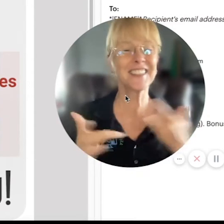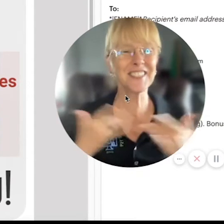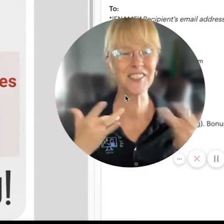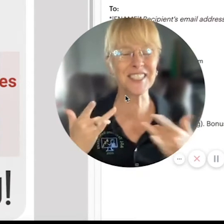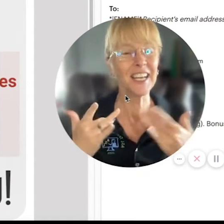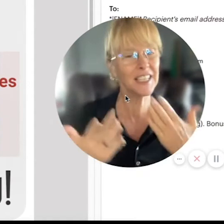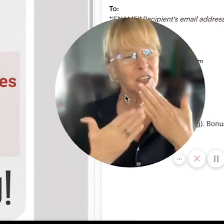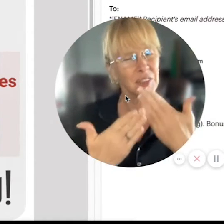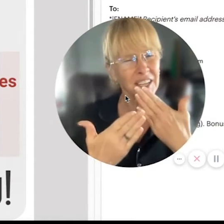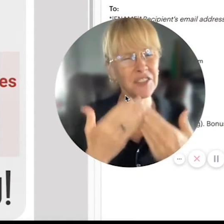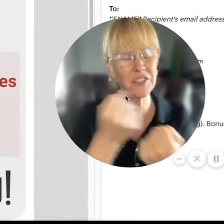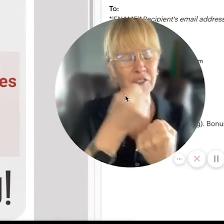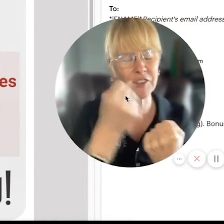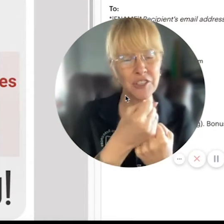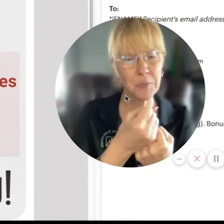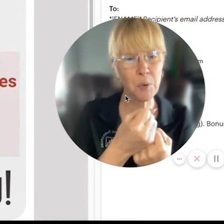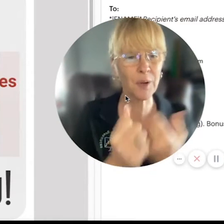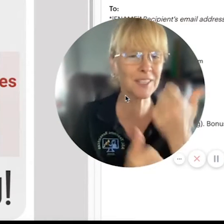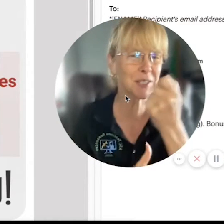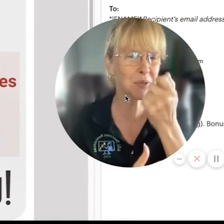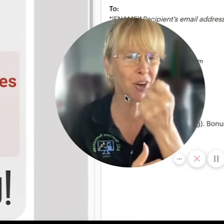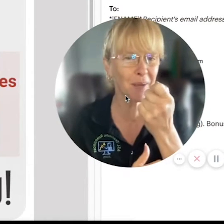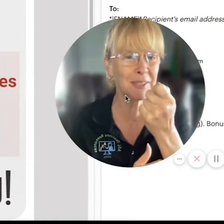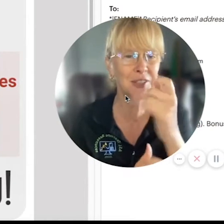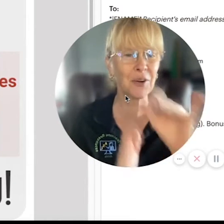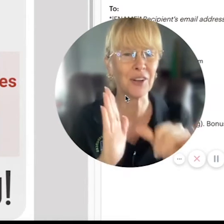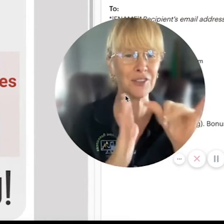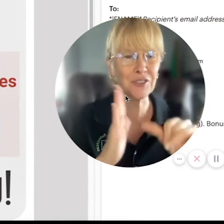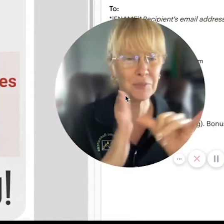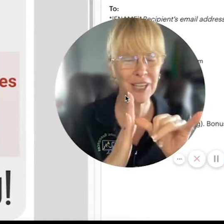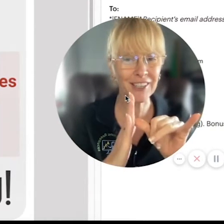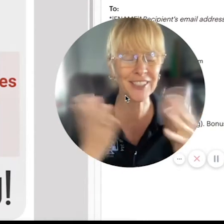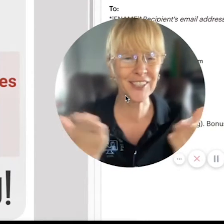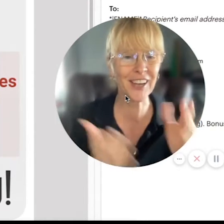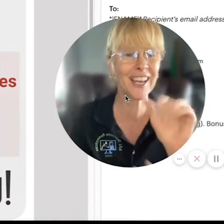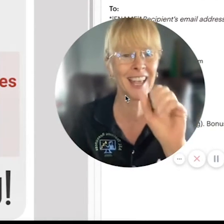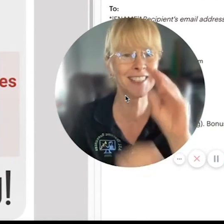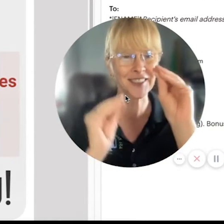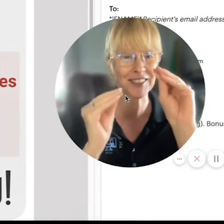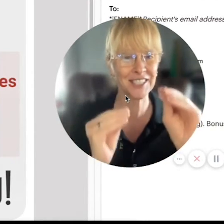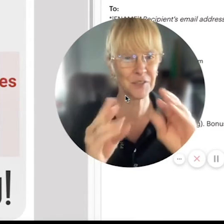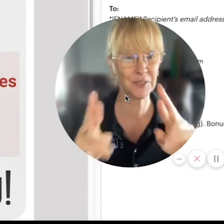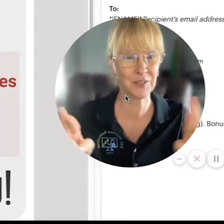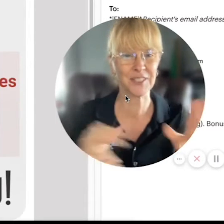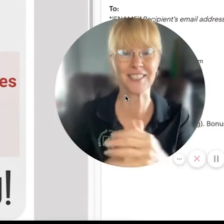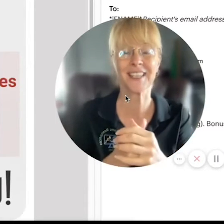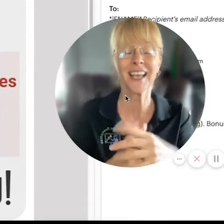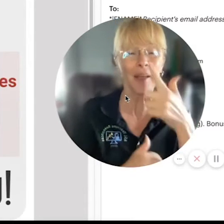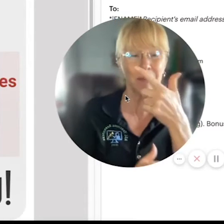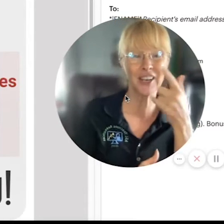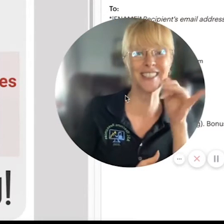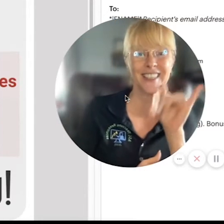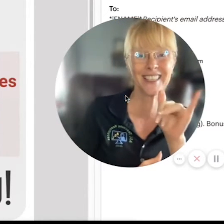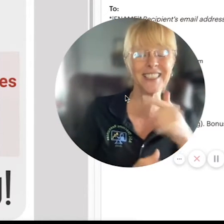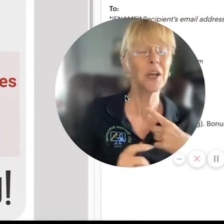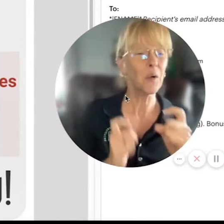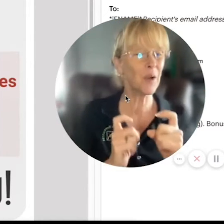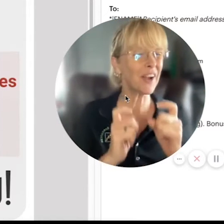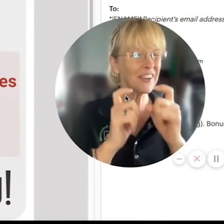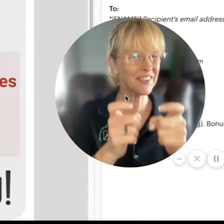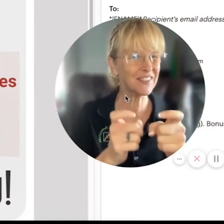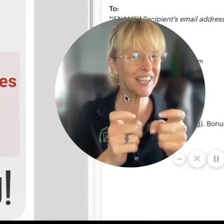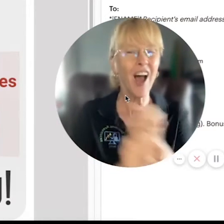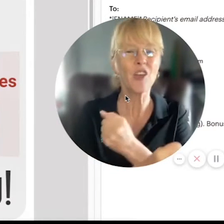this is so exciting so thank you so for your support and subscribing to our youtube channel here at asl teaching resources and because of this